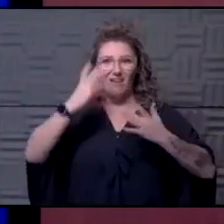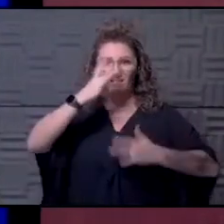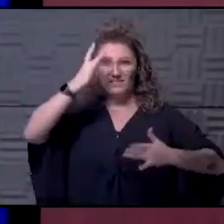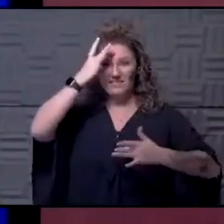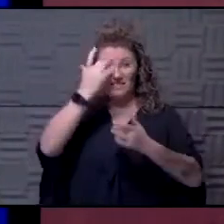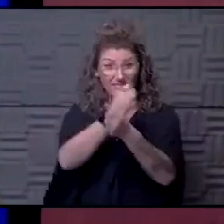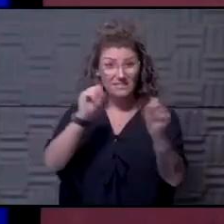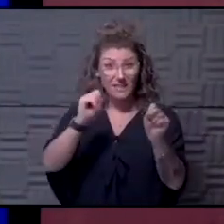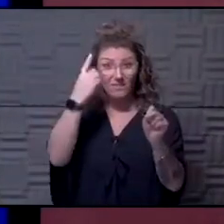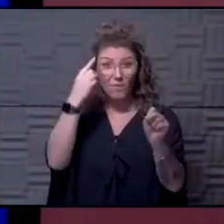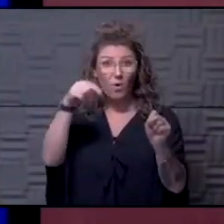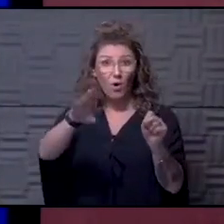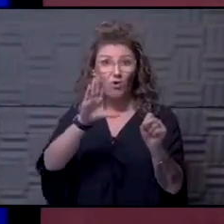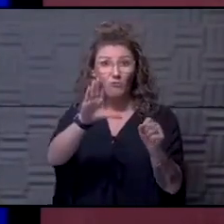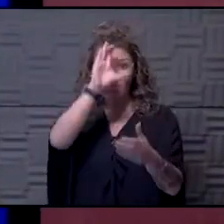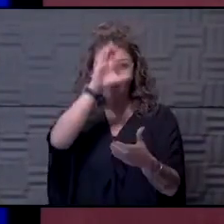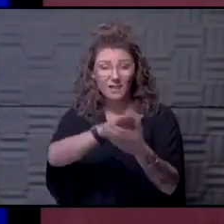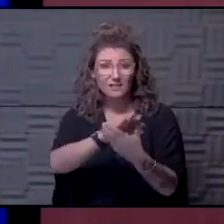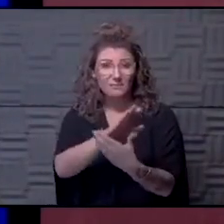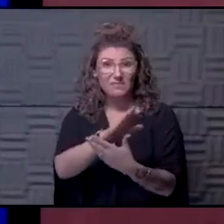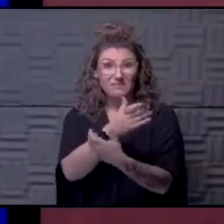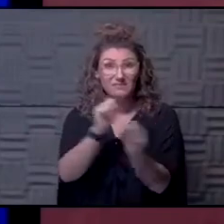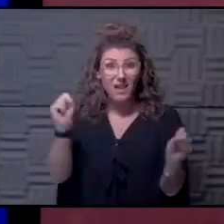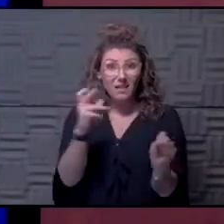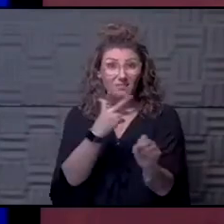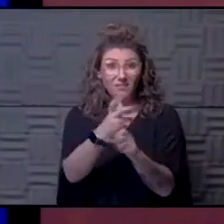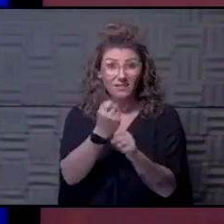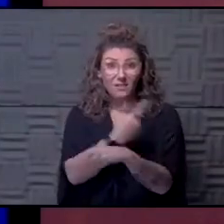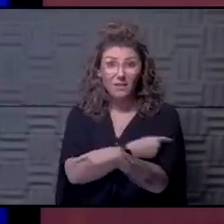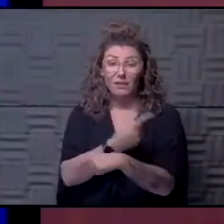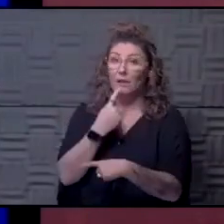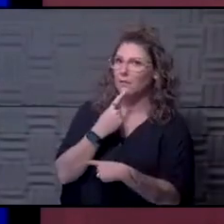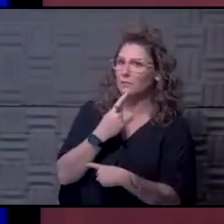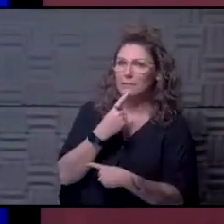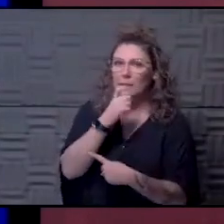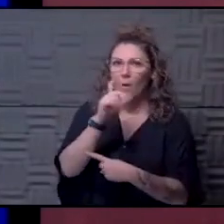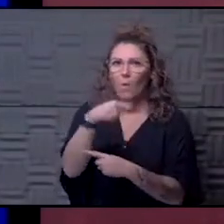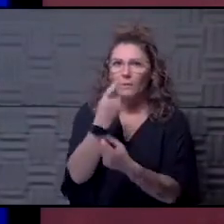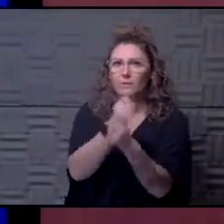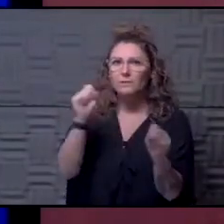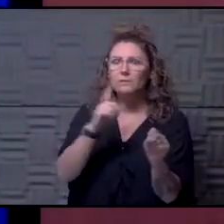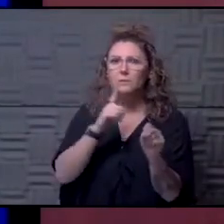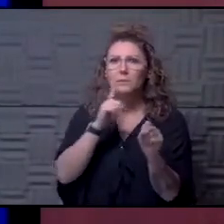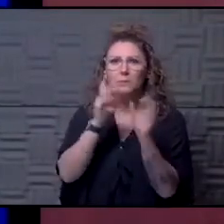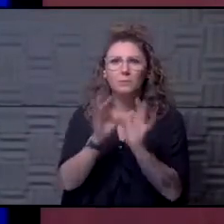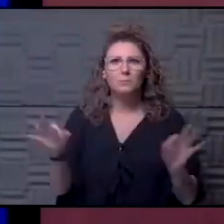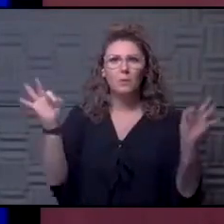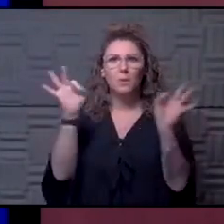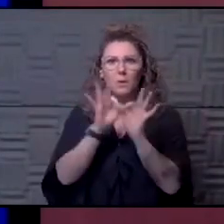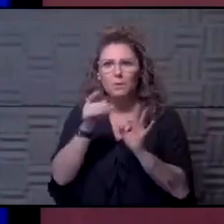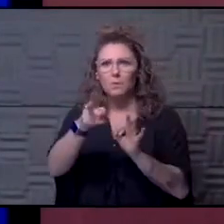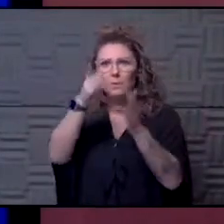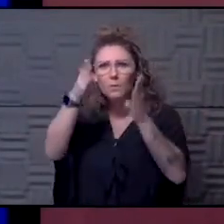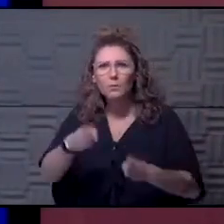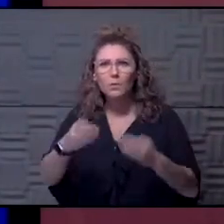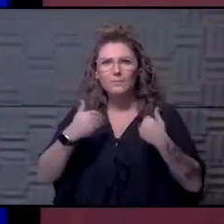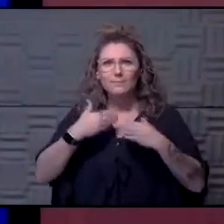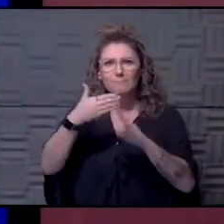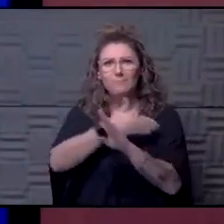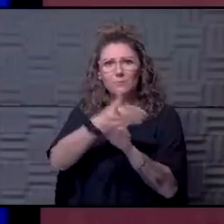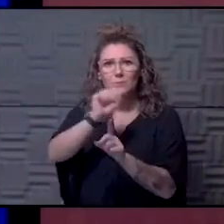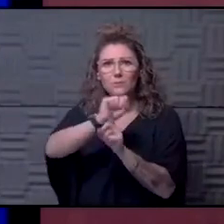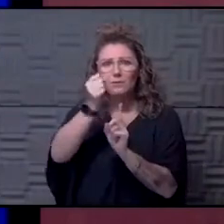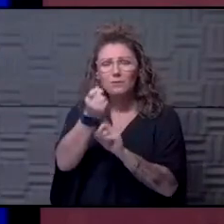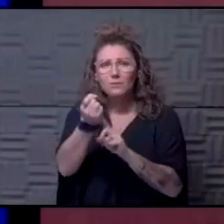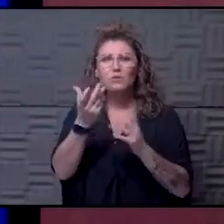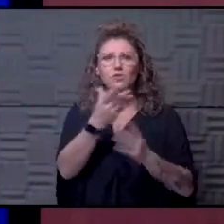husband to get the vaccine? I would say it's not only safe to get the vaccine, I'd say it's really vitally important to get the vaccine because you're a person who has underlying conditions.